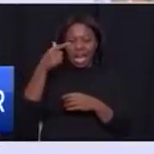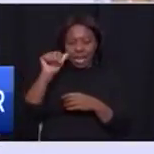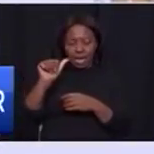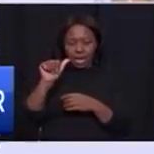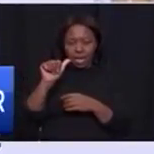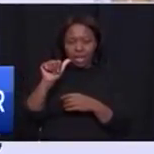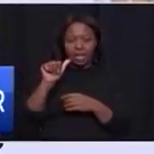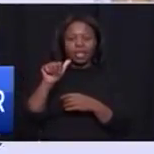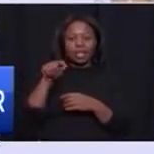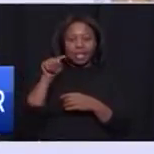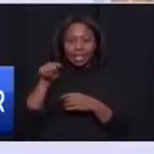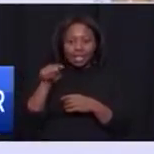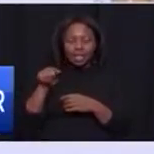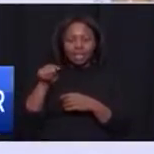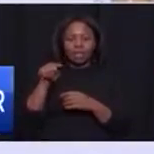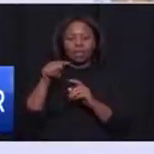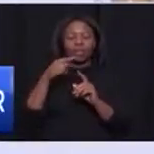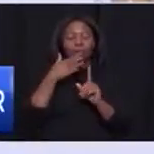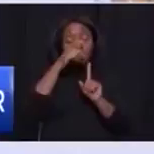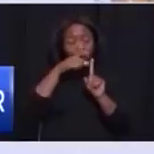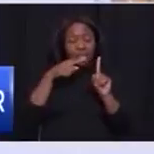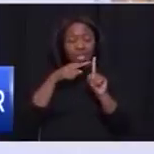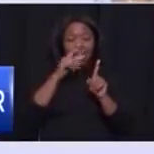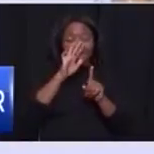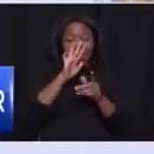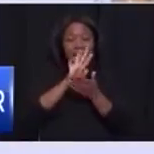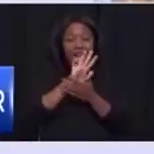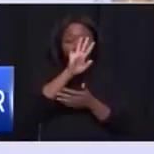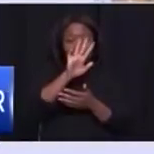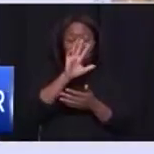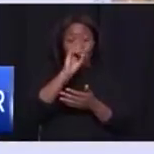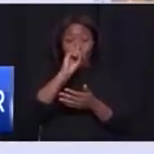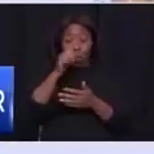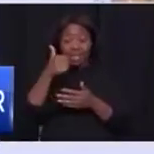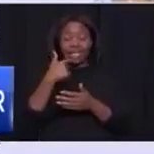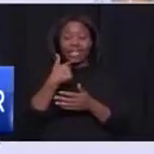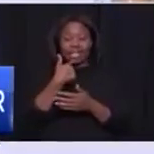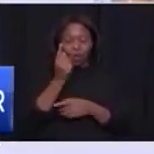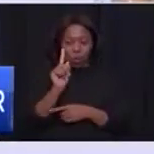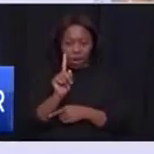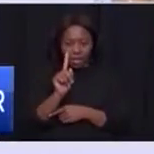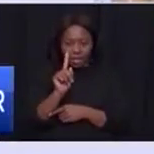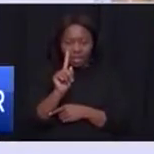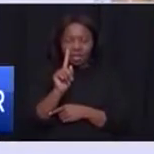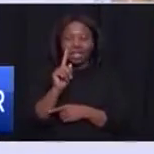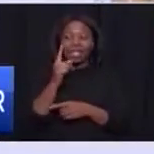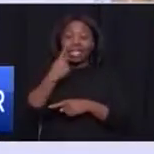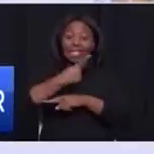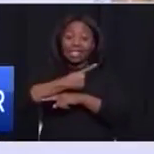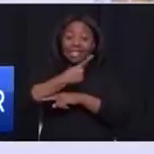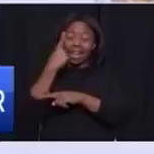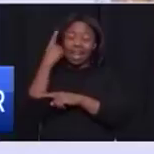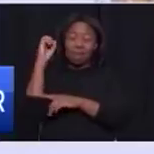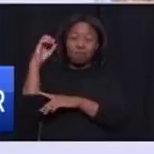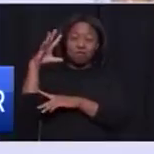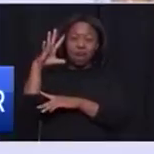who in 1906 said the following, The brighter day is rising